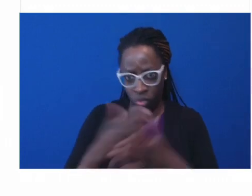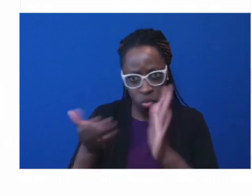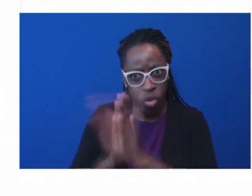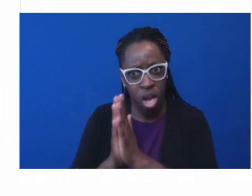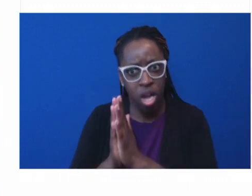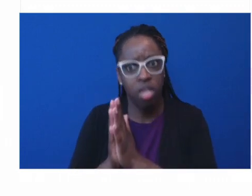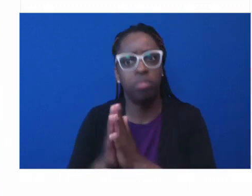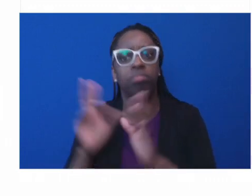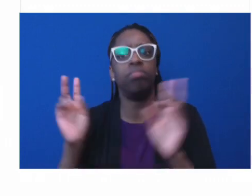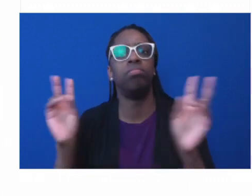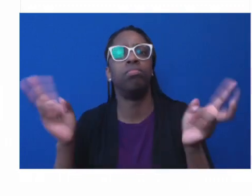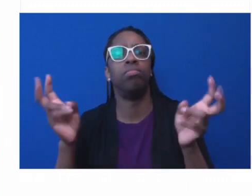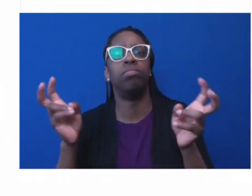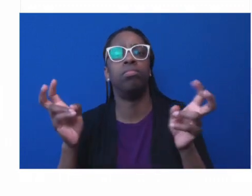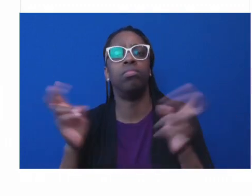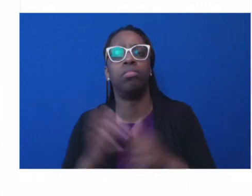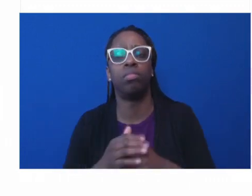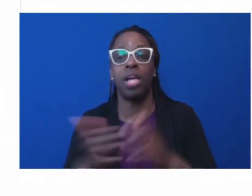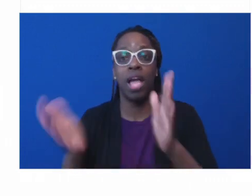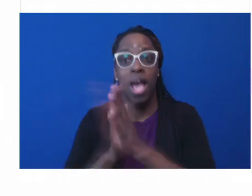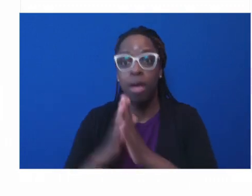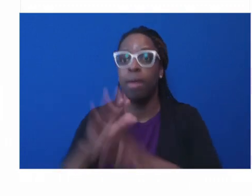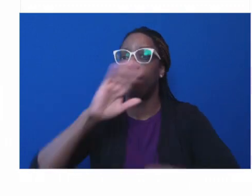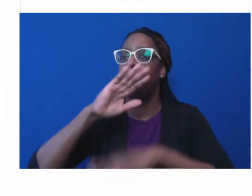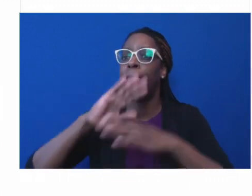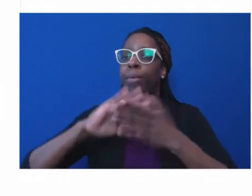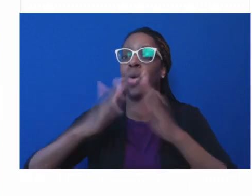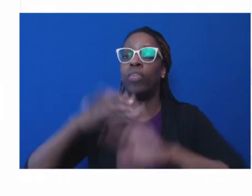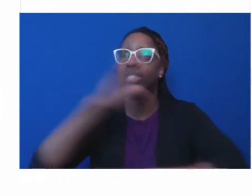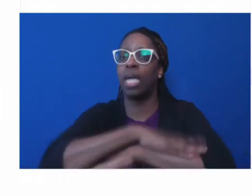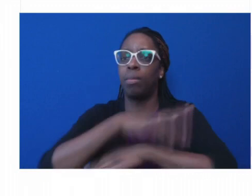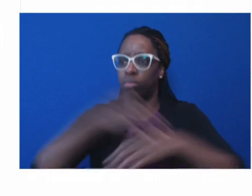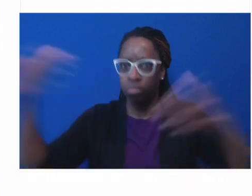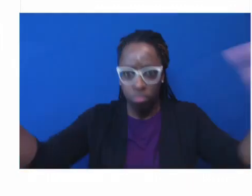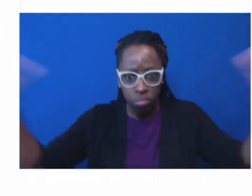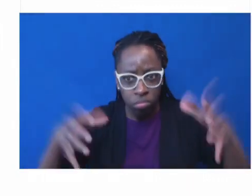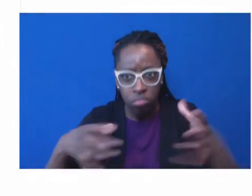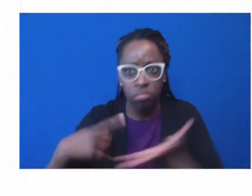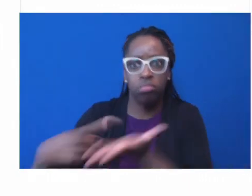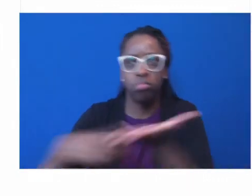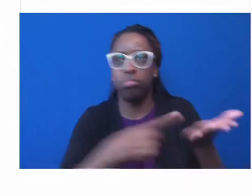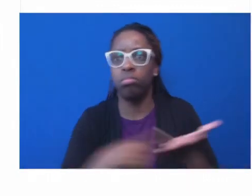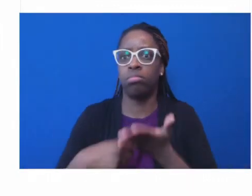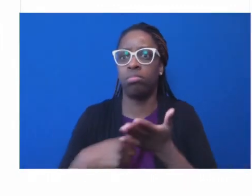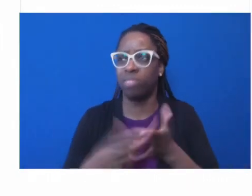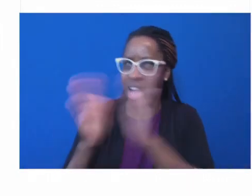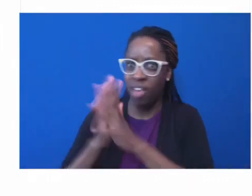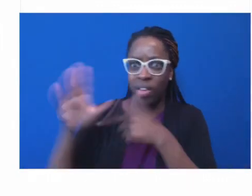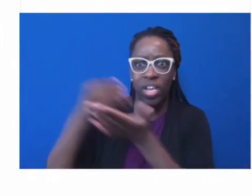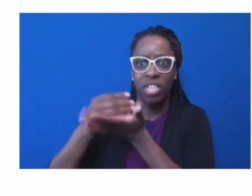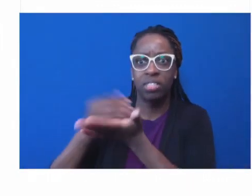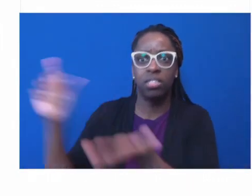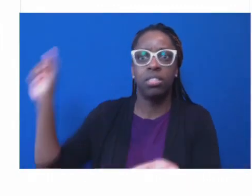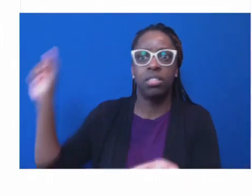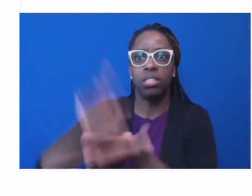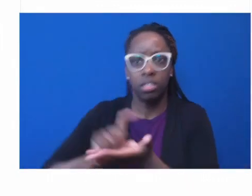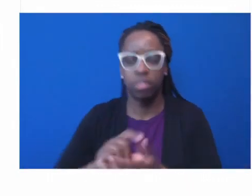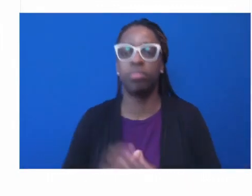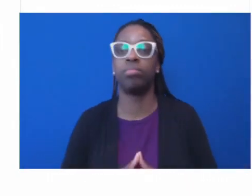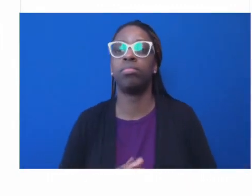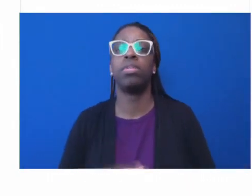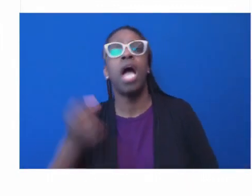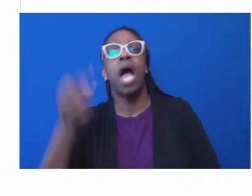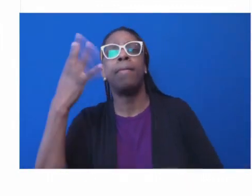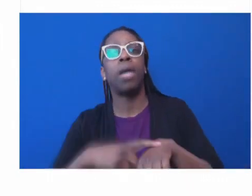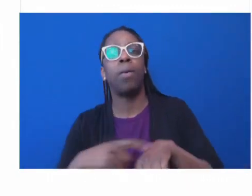amount of investment. How am I doing, Monica? Do I have a few more? Why don't we take a break there and save your